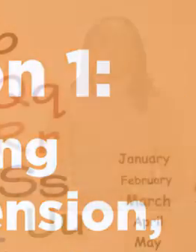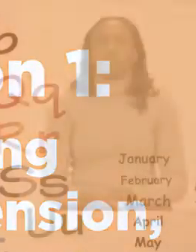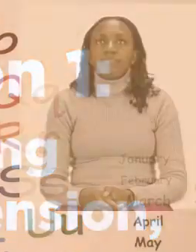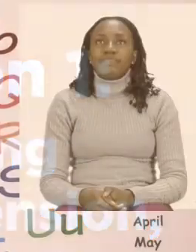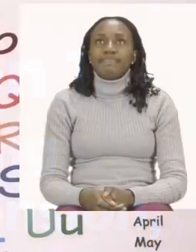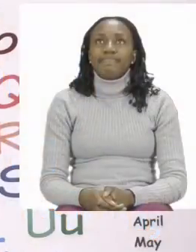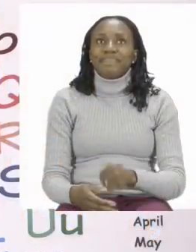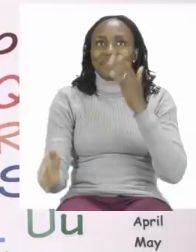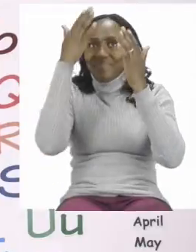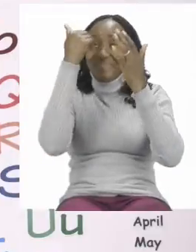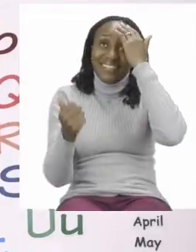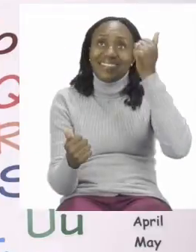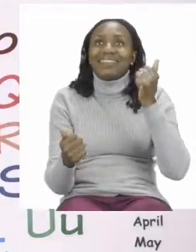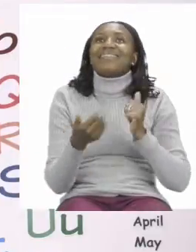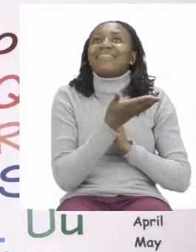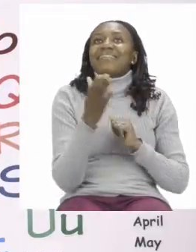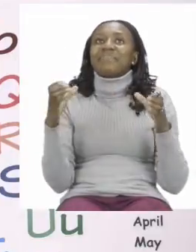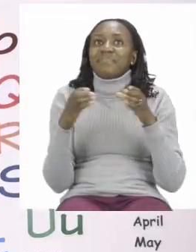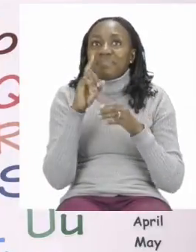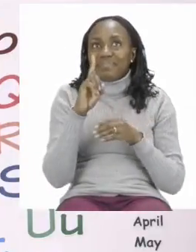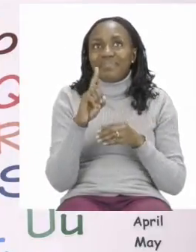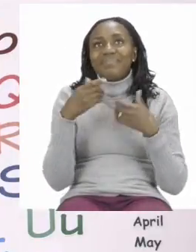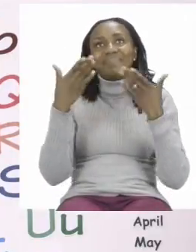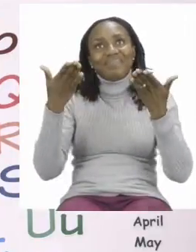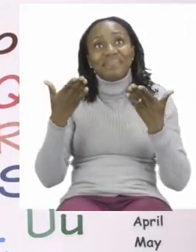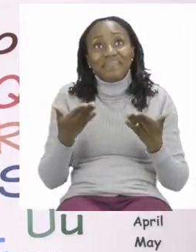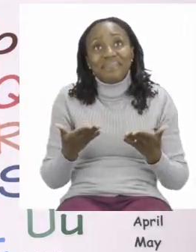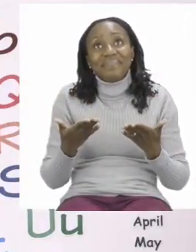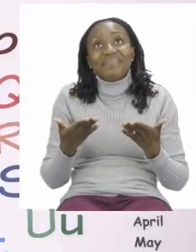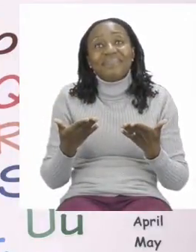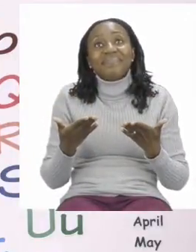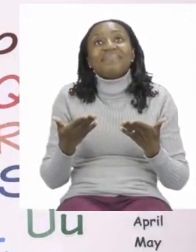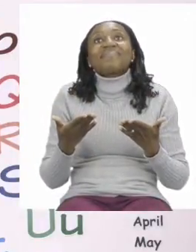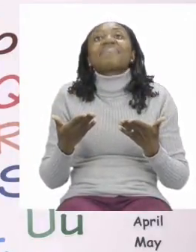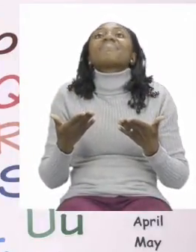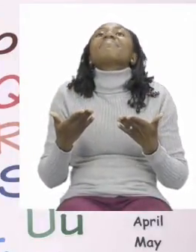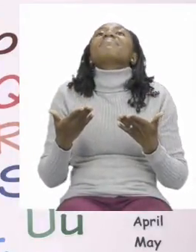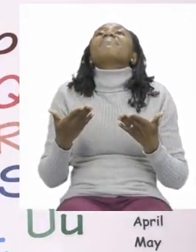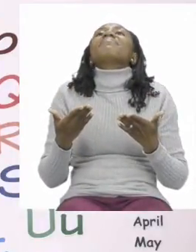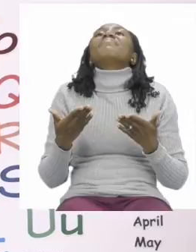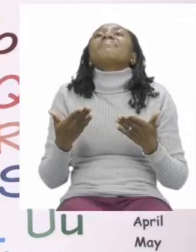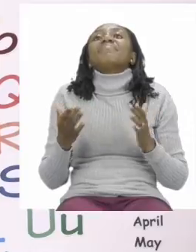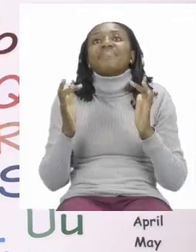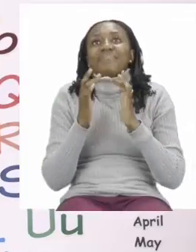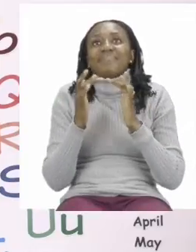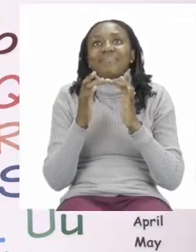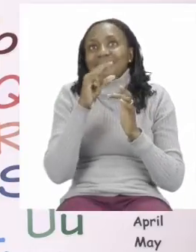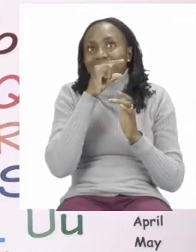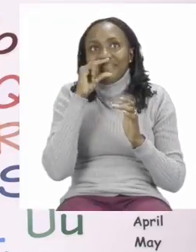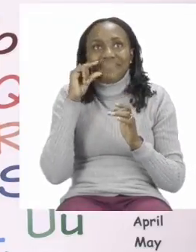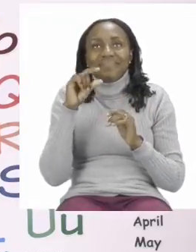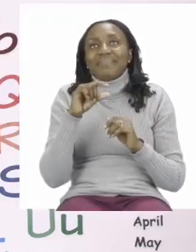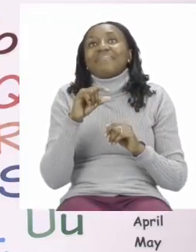Hello grade ones and welcome to MyZone Online School. My name is